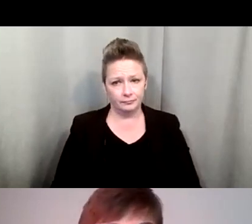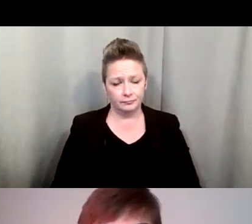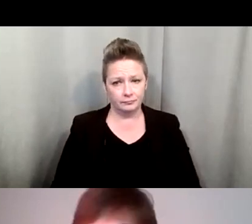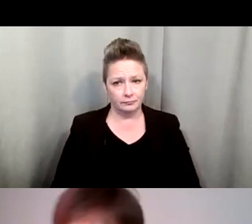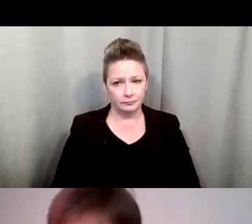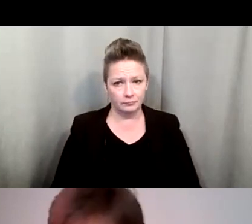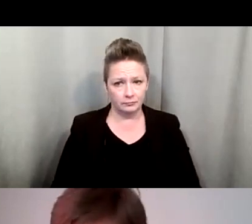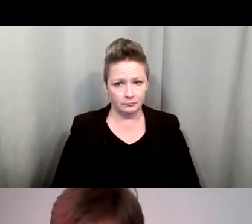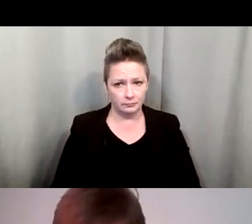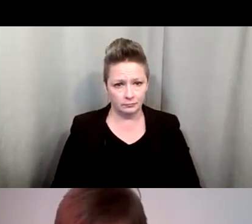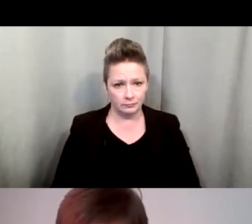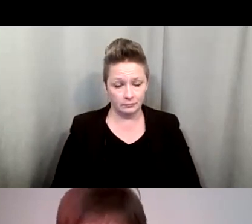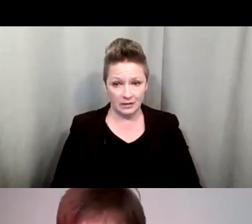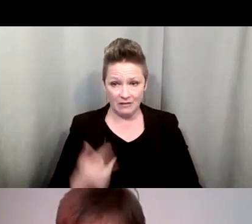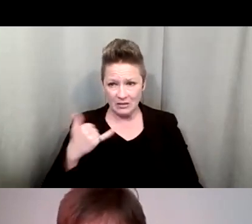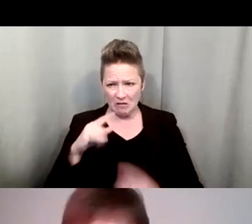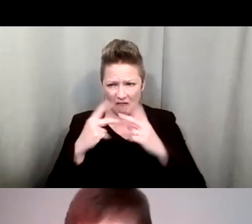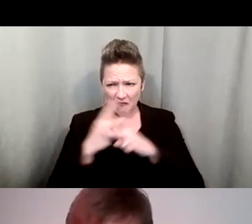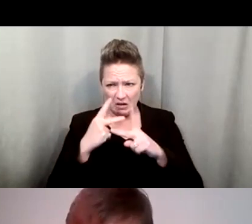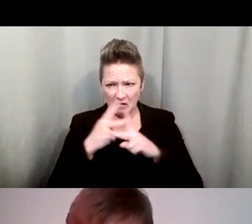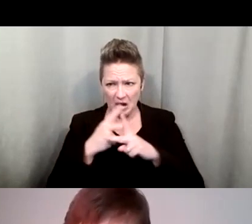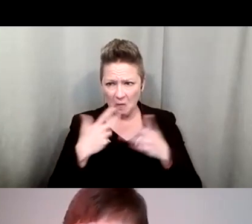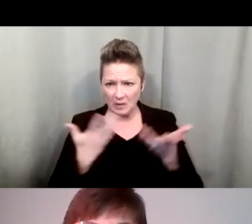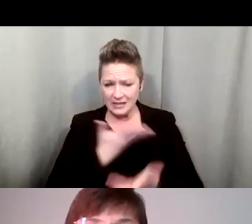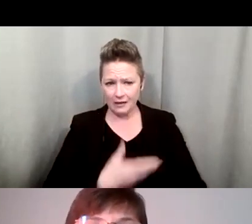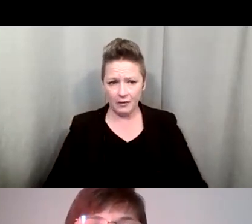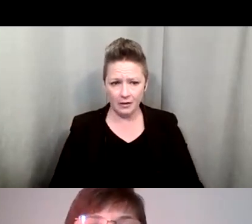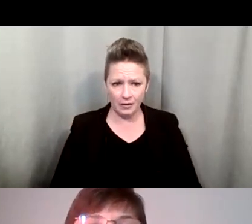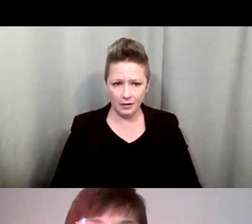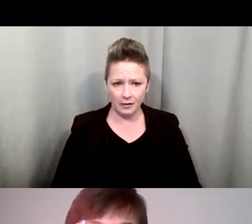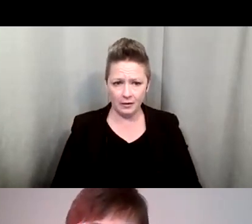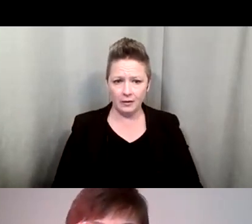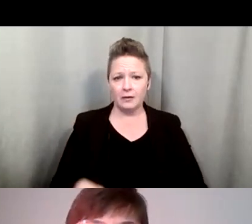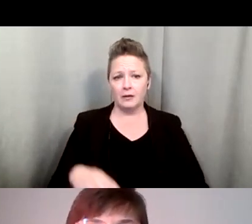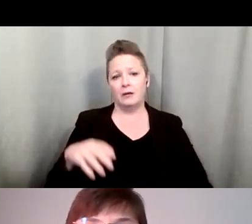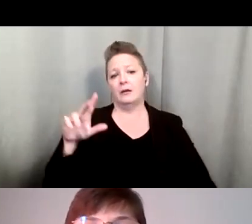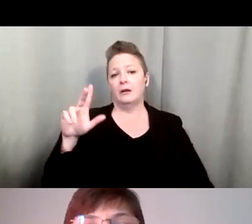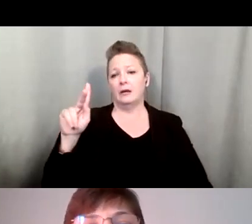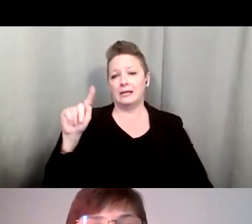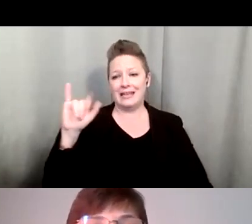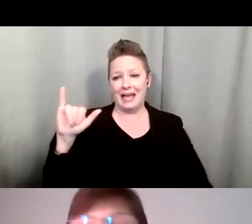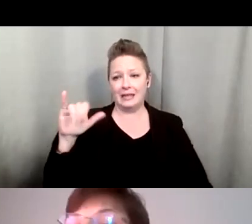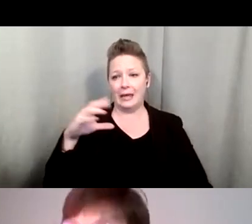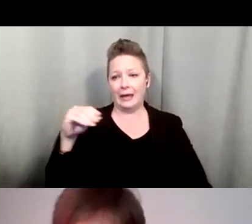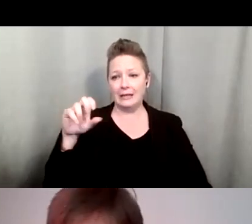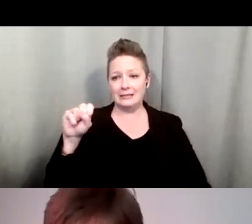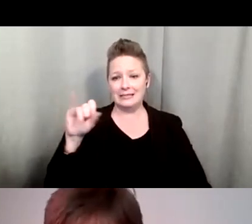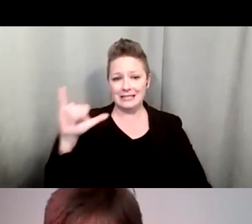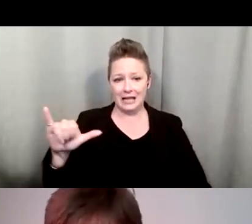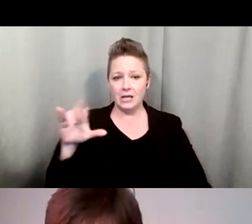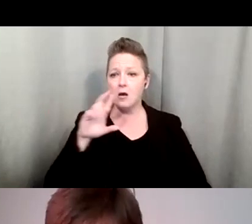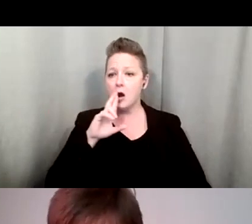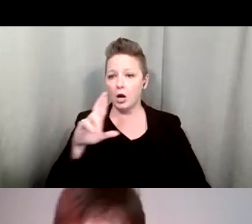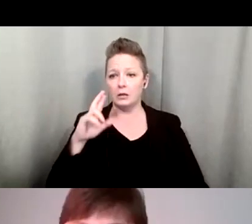So though you're still trying to figure out what that is, I'll give you an answer right now. If Kathy and Sally are sisters, they love to collect flowers and fly a kite.